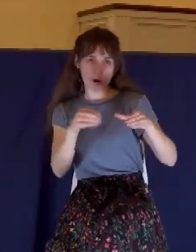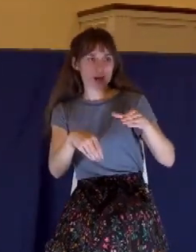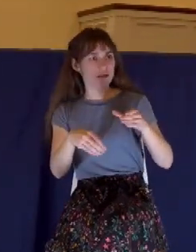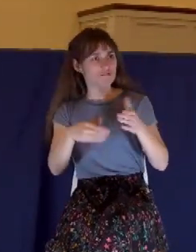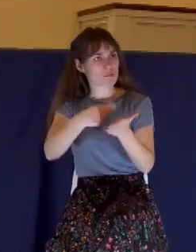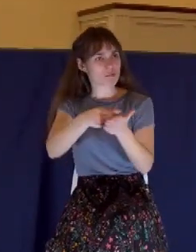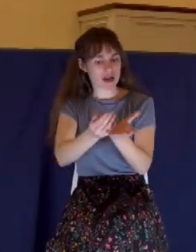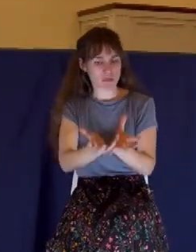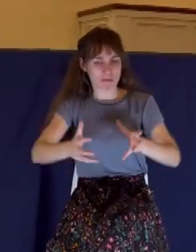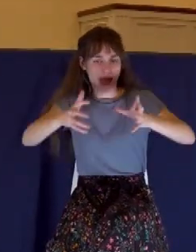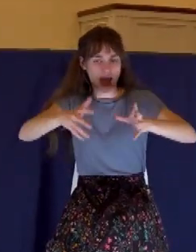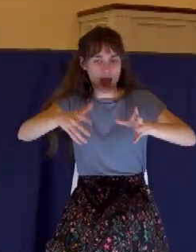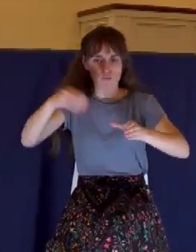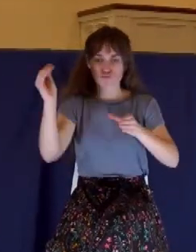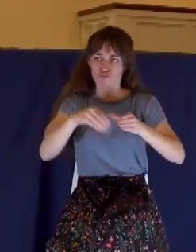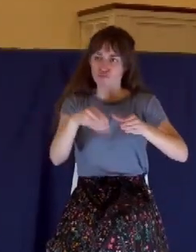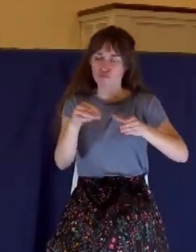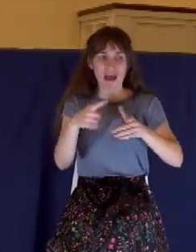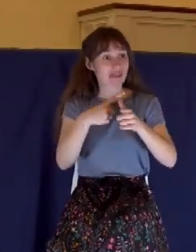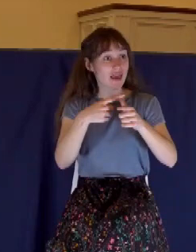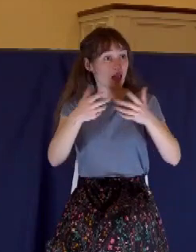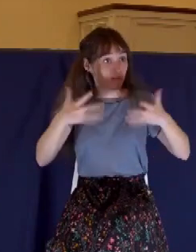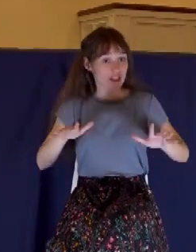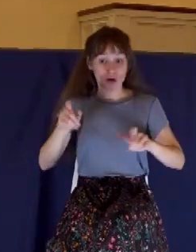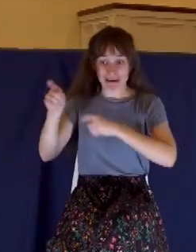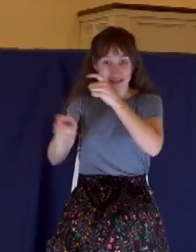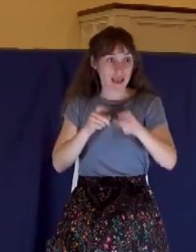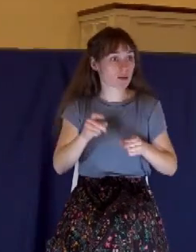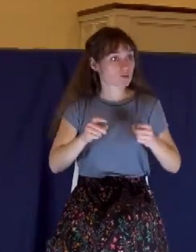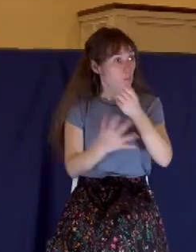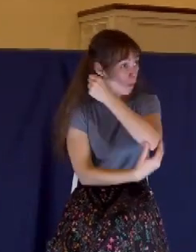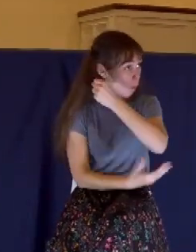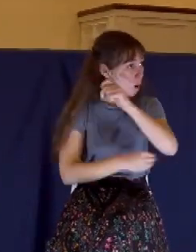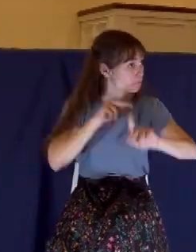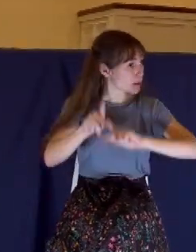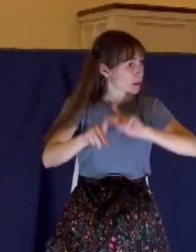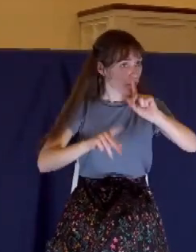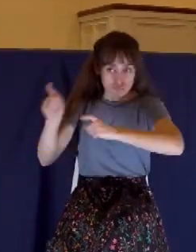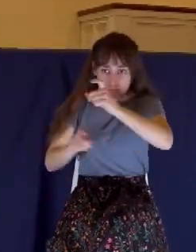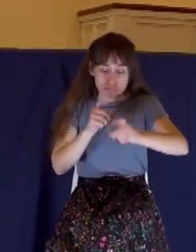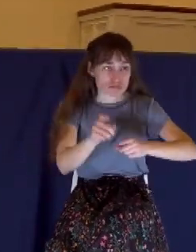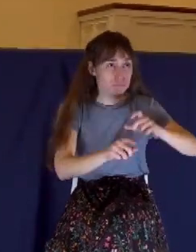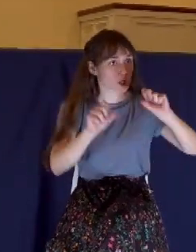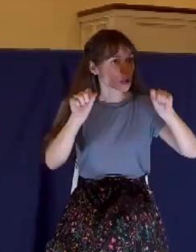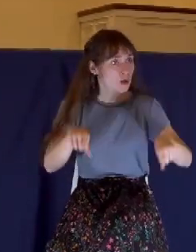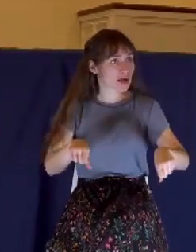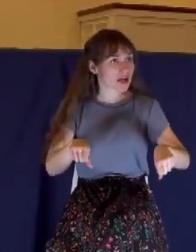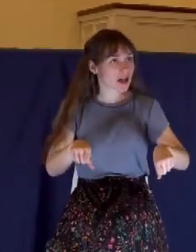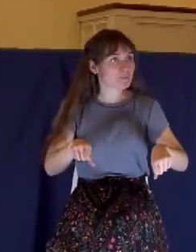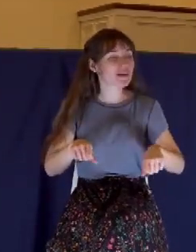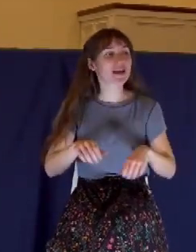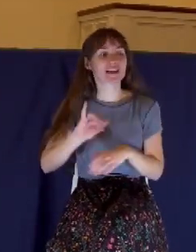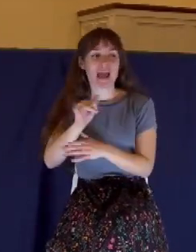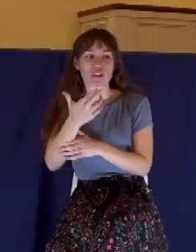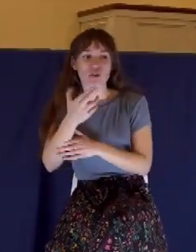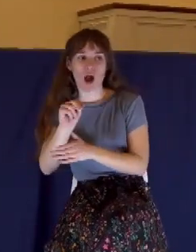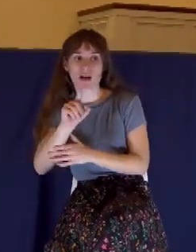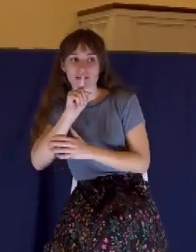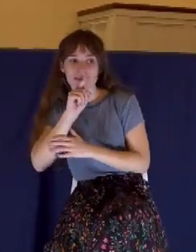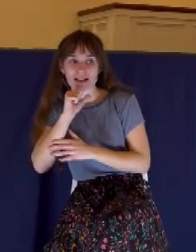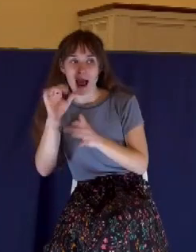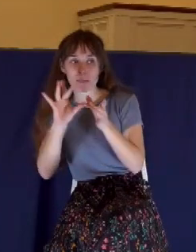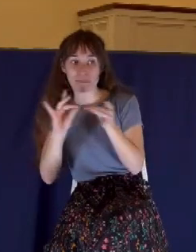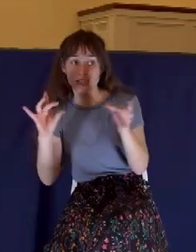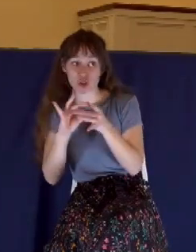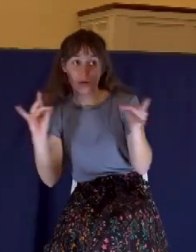Now, Mark's gospel doesn't tell us who this was that initiated this, but in John's parallel account, we know who said this. You know who it was?